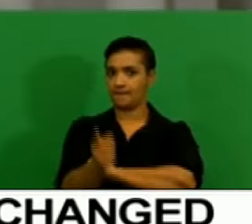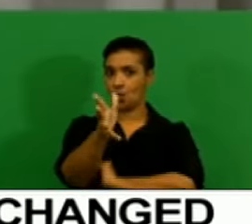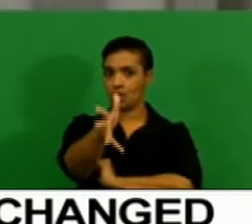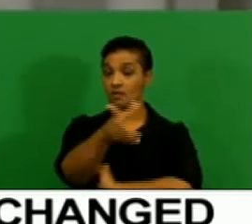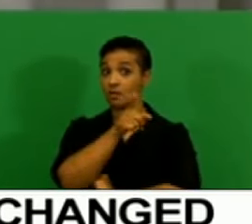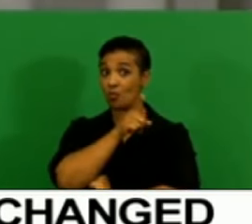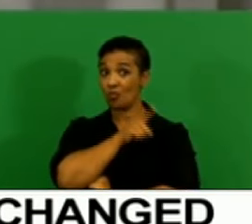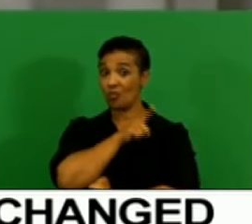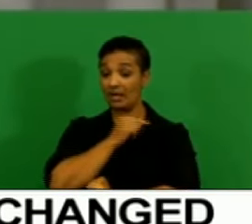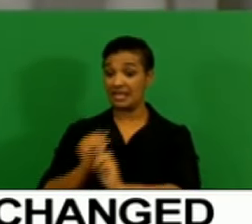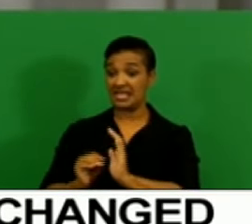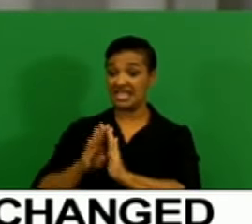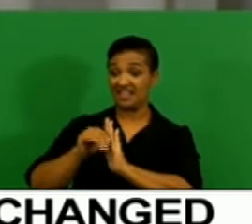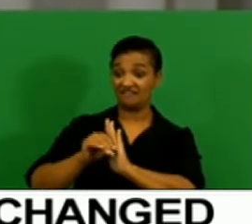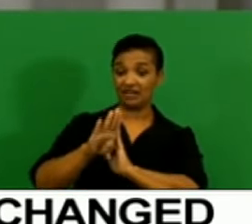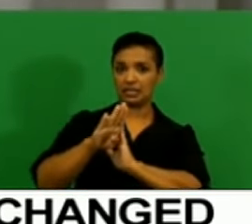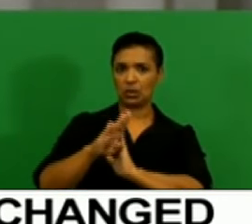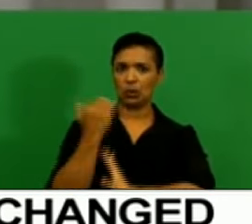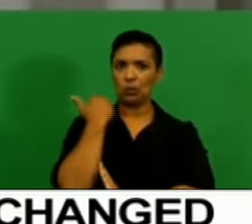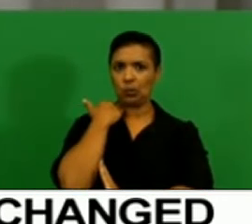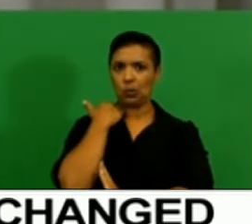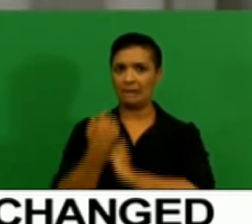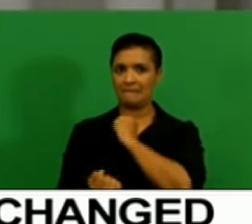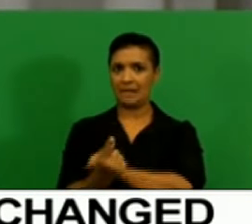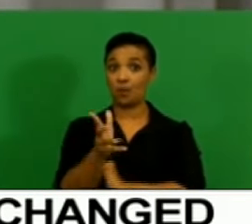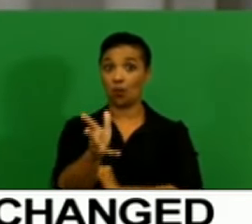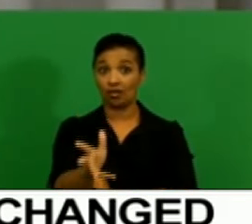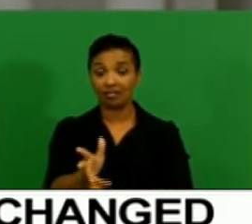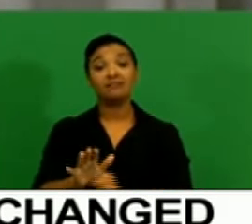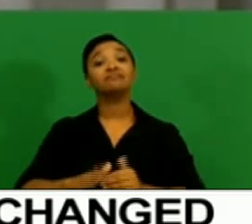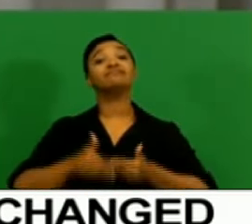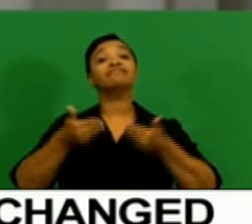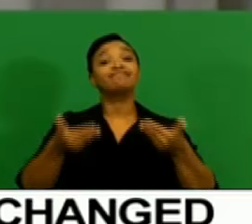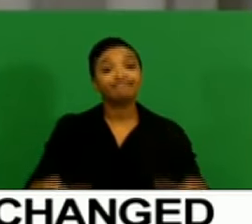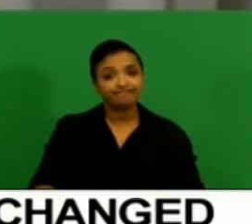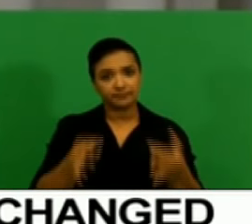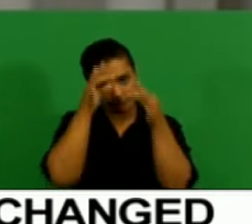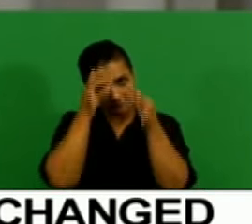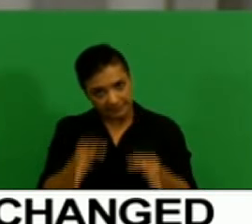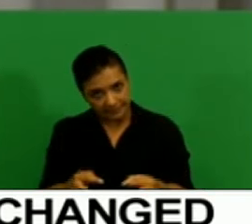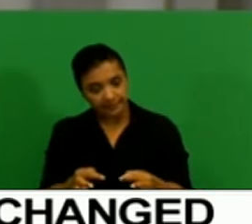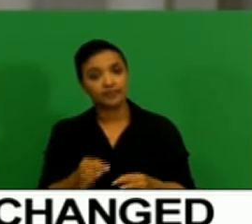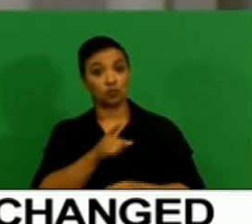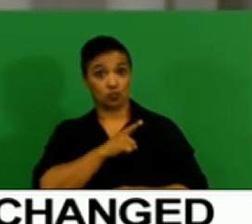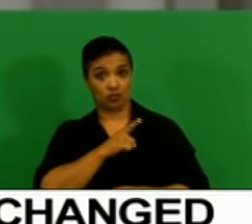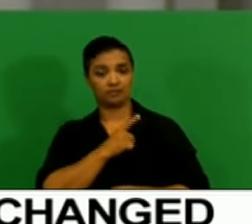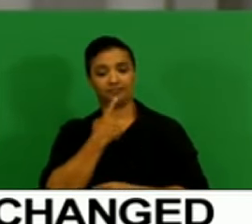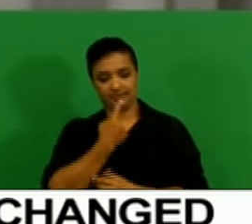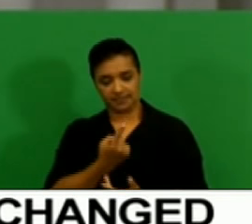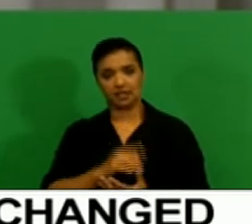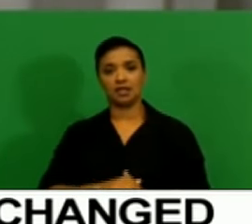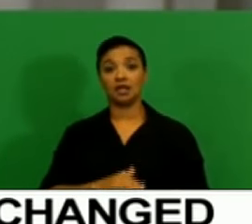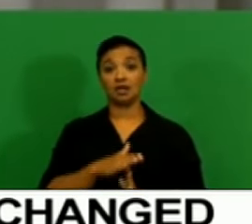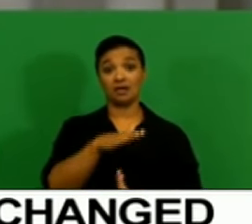is rearing its head once again. Which then brings me to Tola's question about the